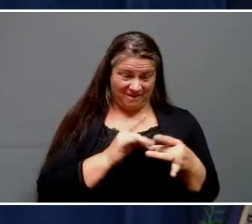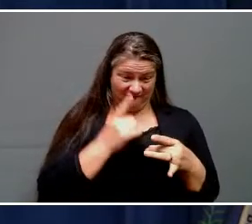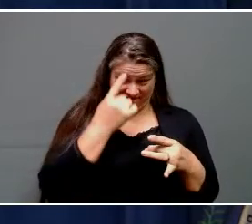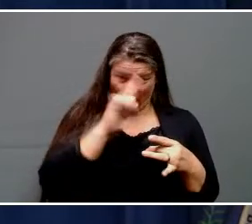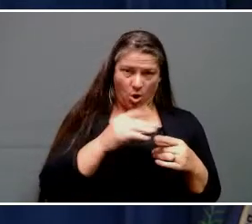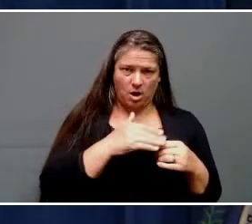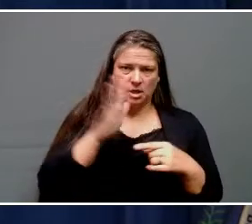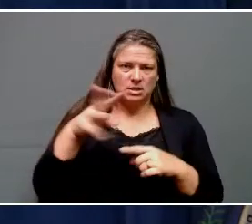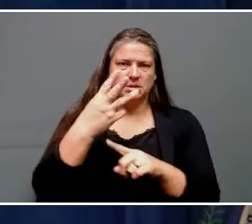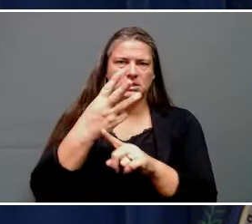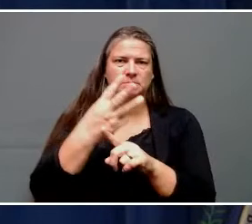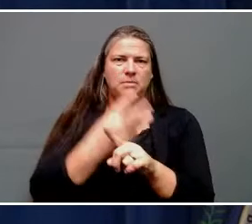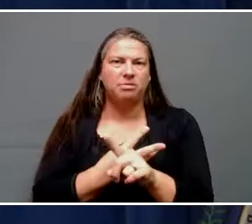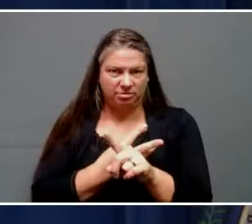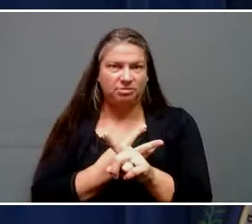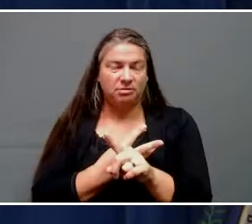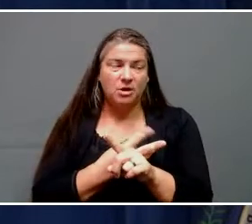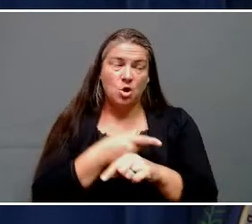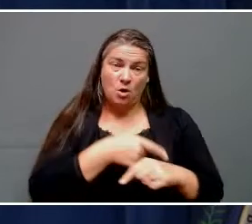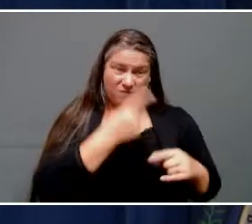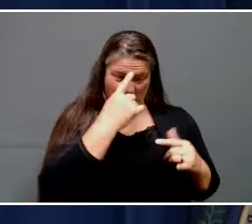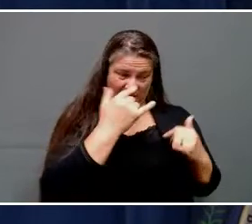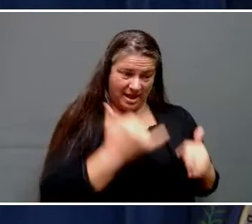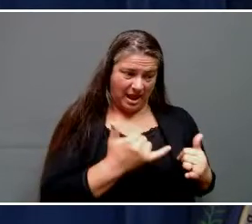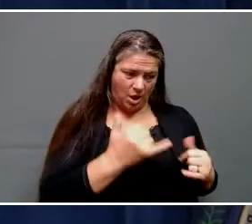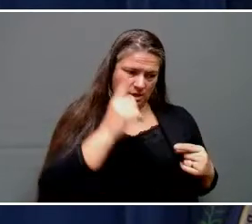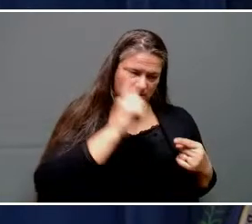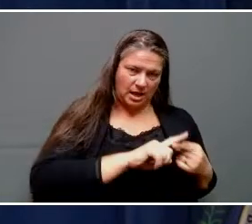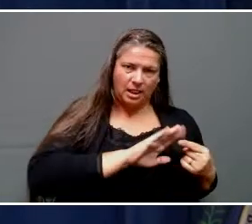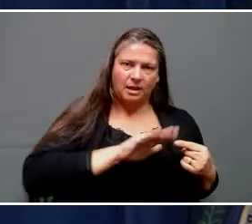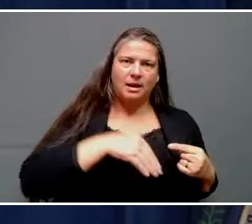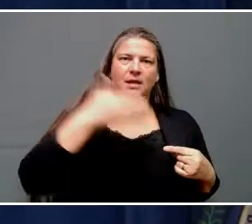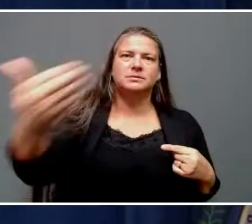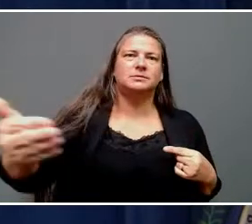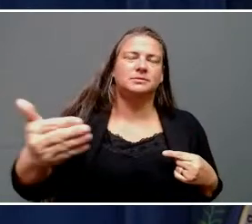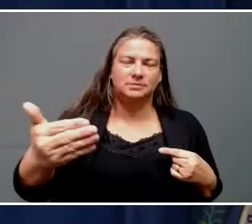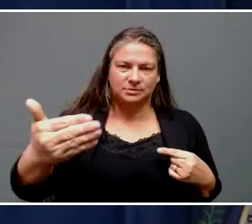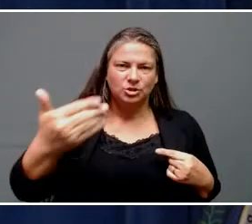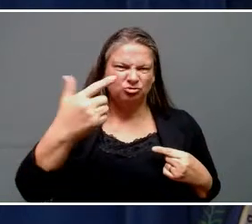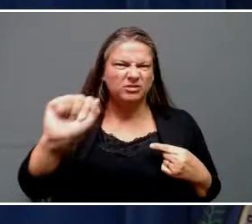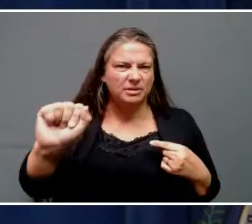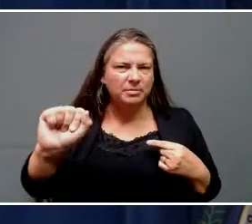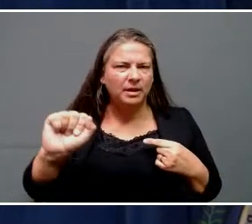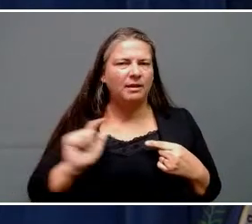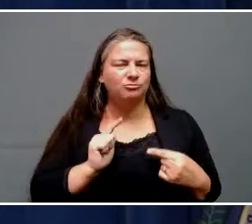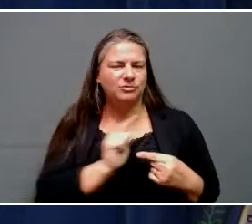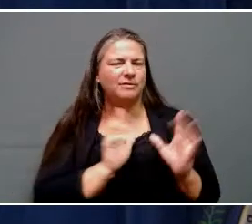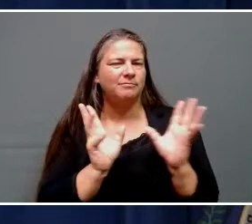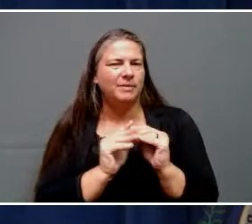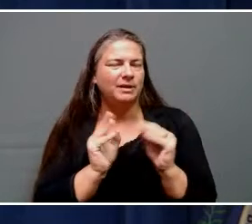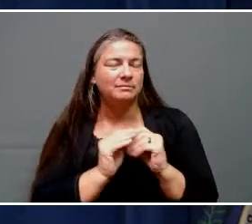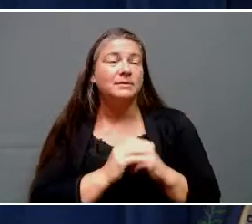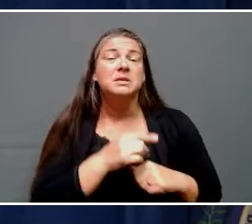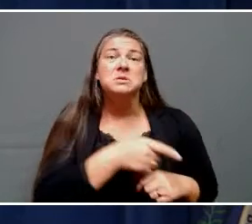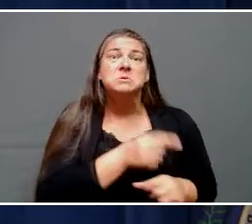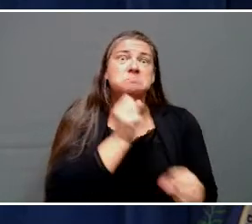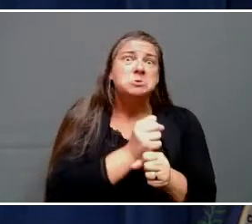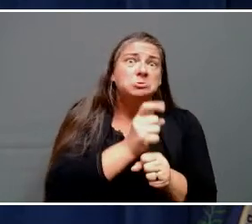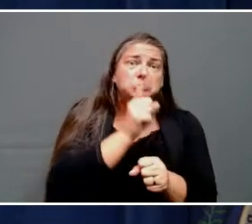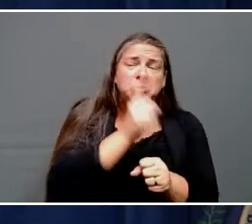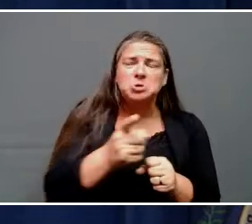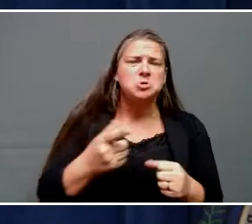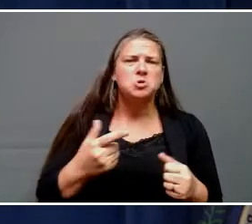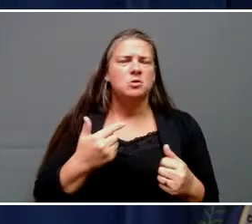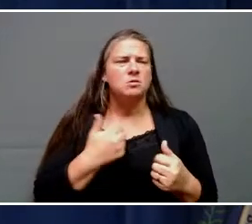next meeting of the General Assembly when we'll have so much more information. This is to ensure that we don't have to wait